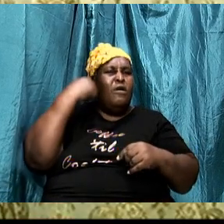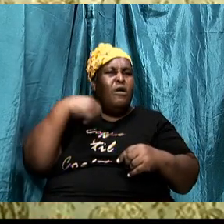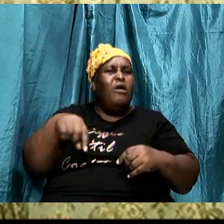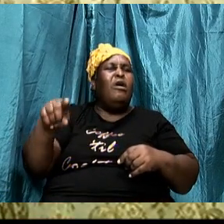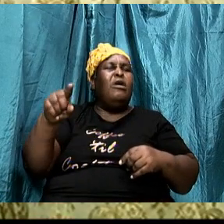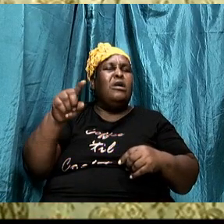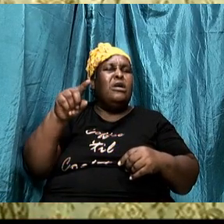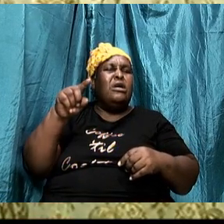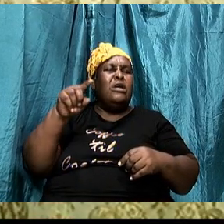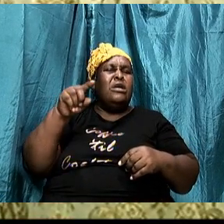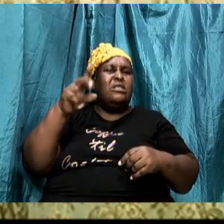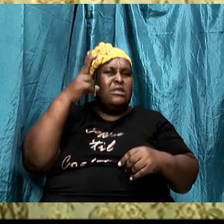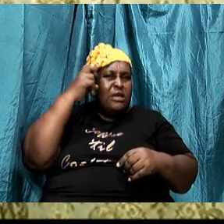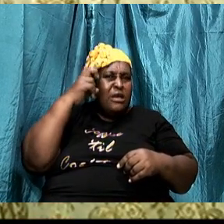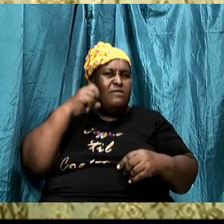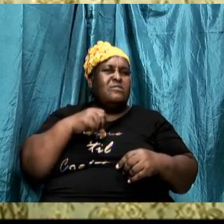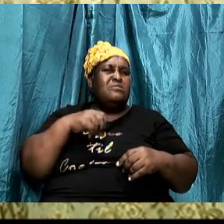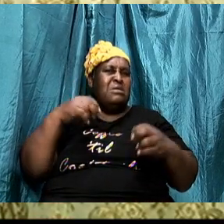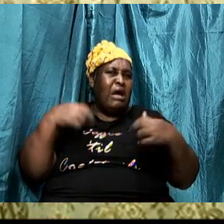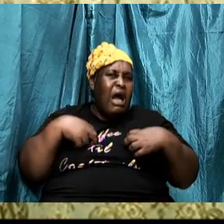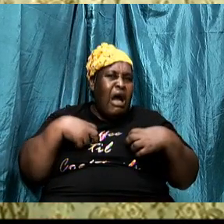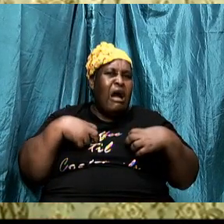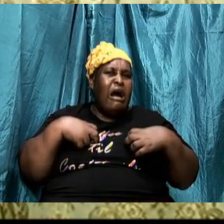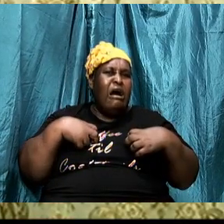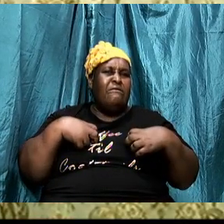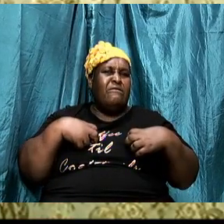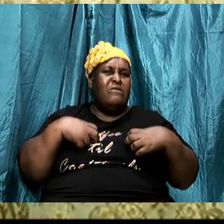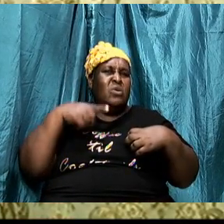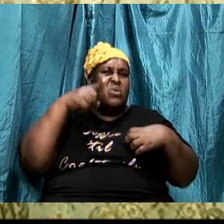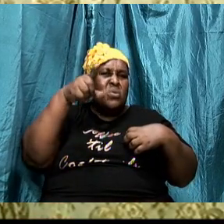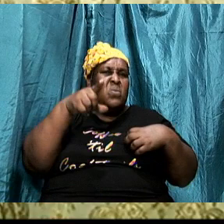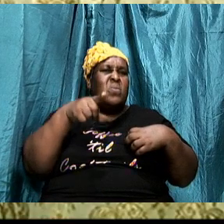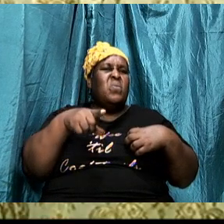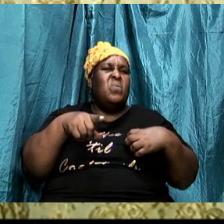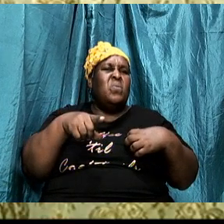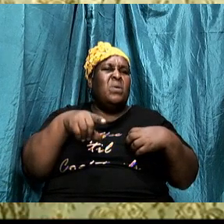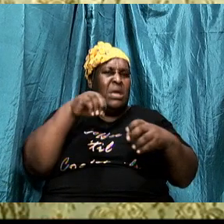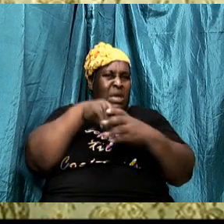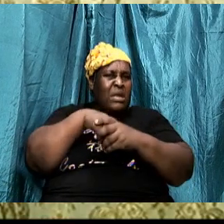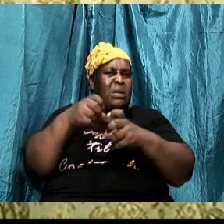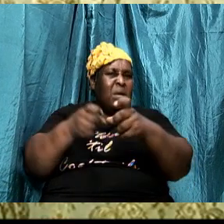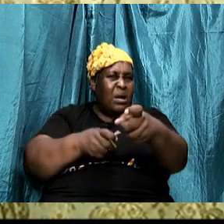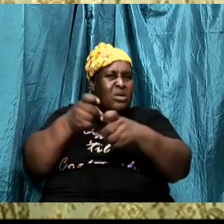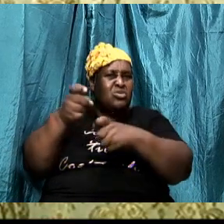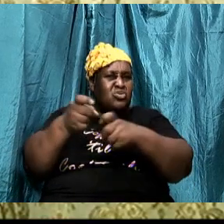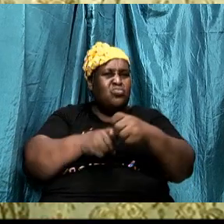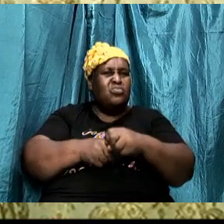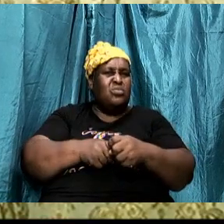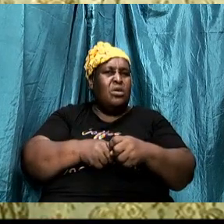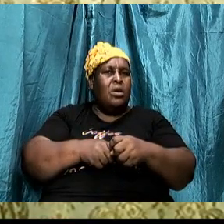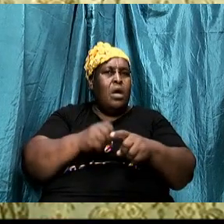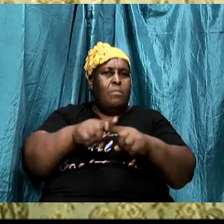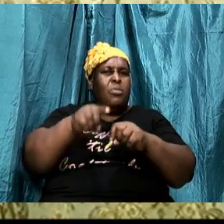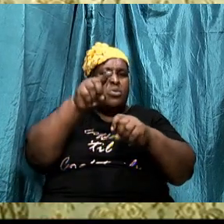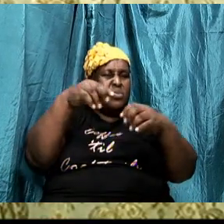anti Christ anti peace anything that is not according to the will of God